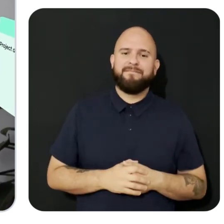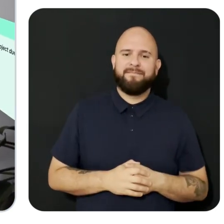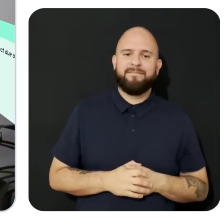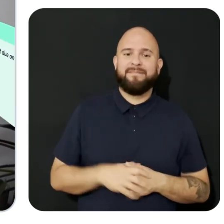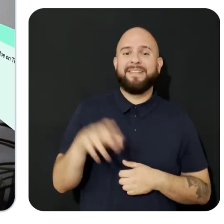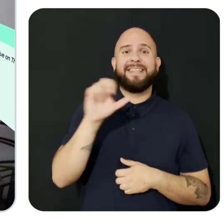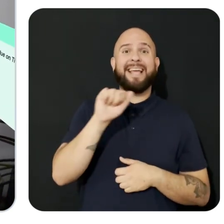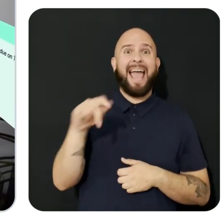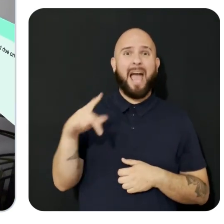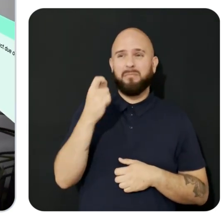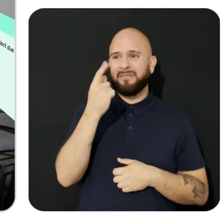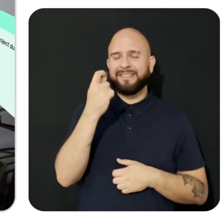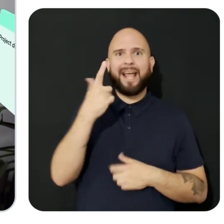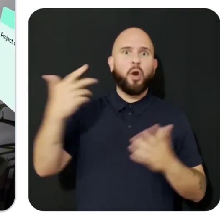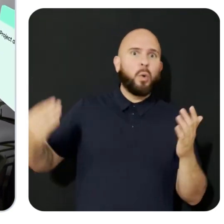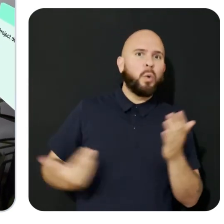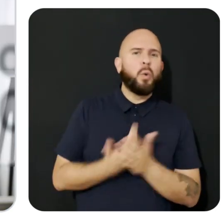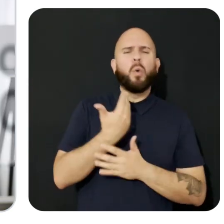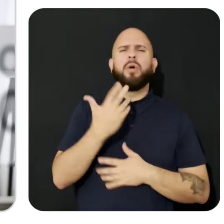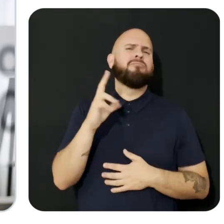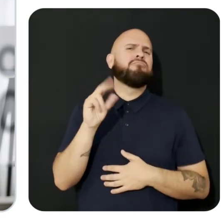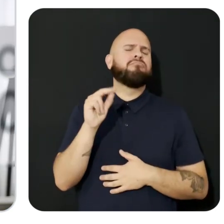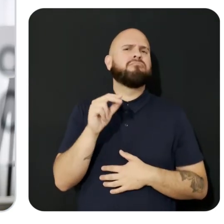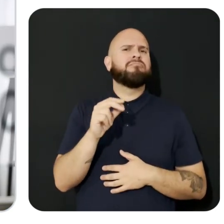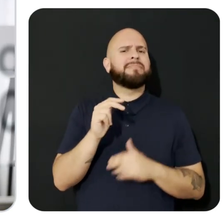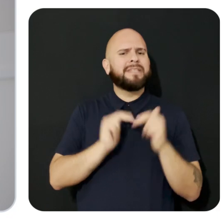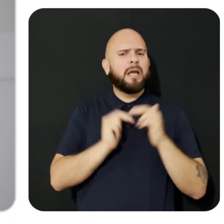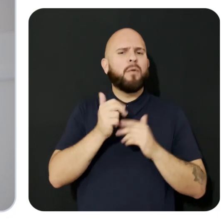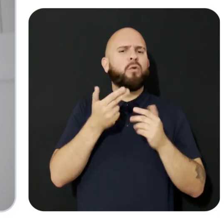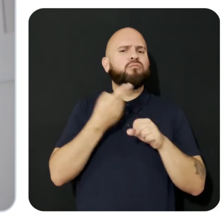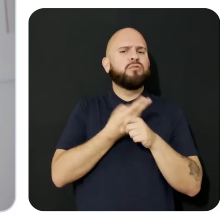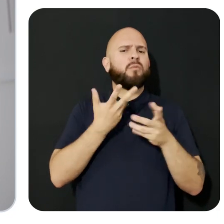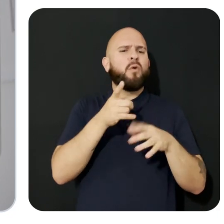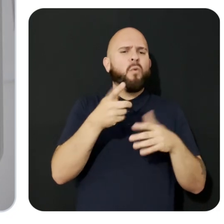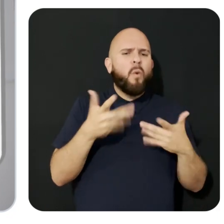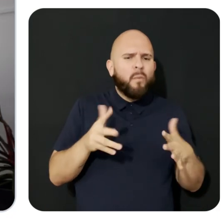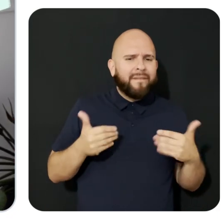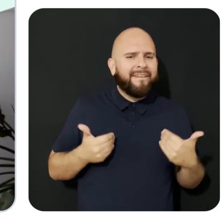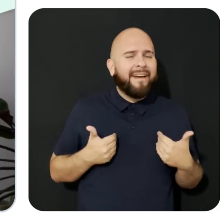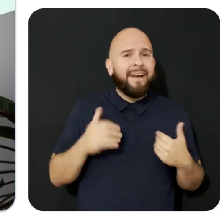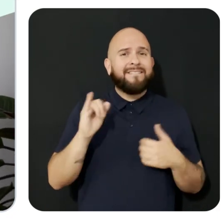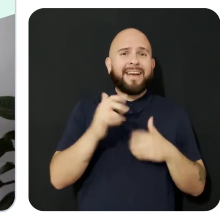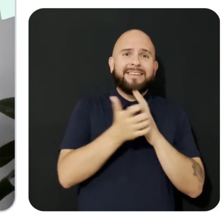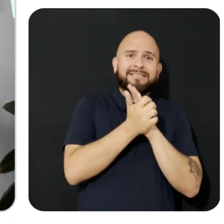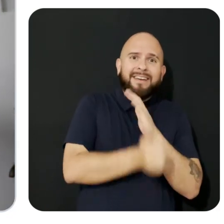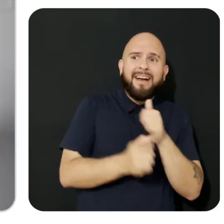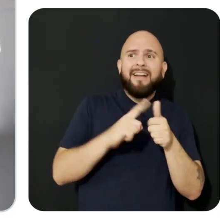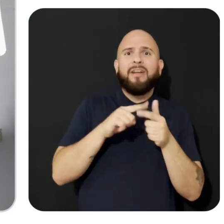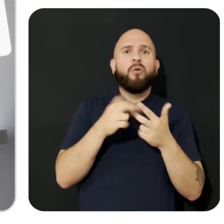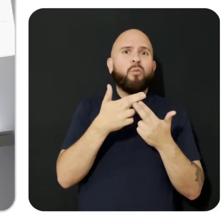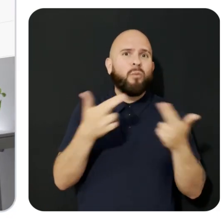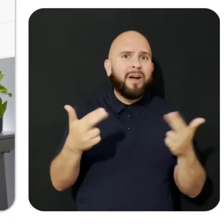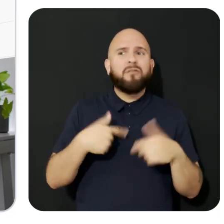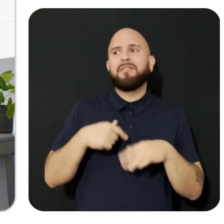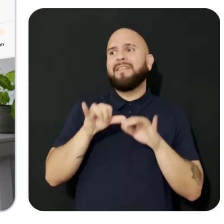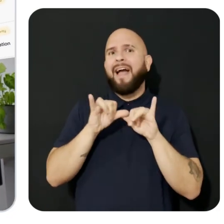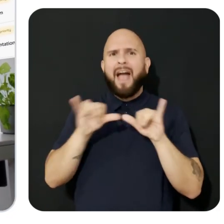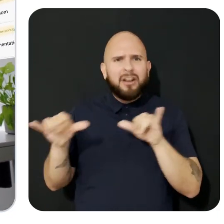enabling companies to quickly and scalably build for Quest using their existing engineering, talent, and resources.